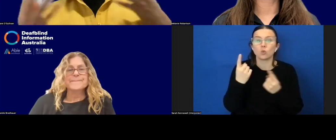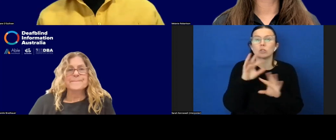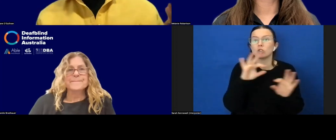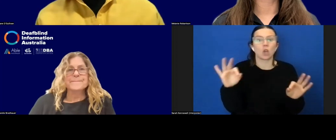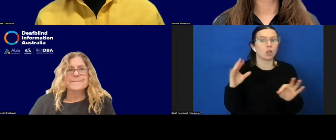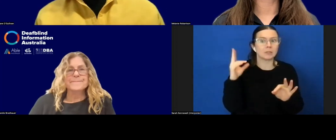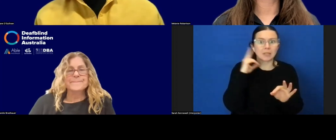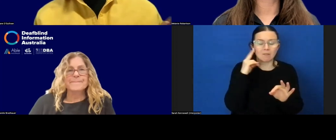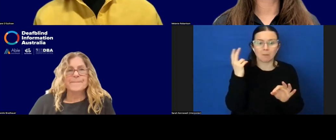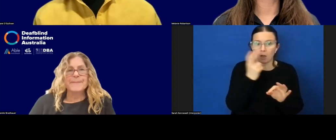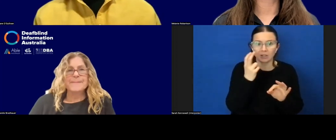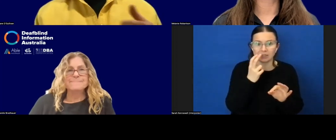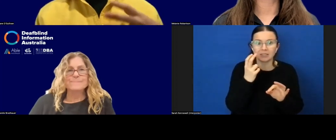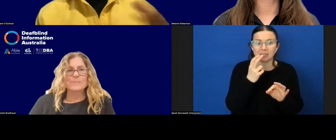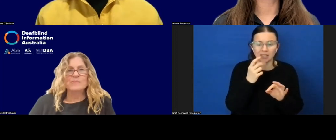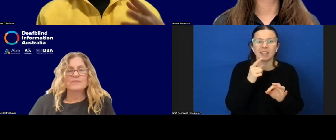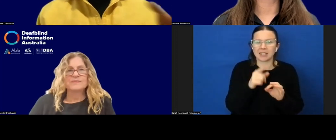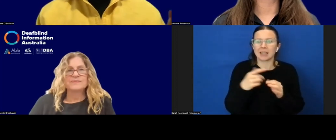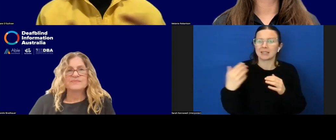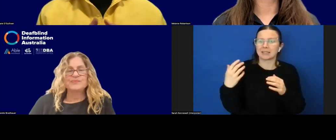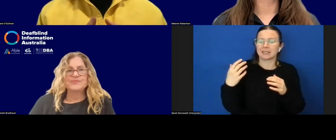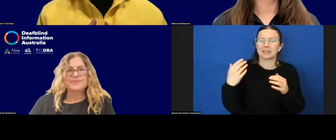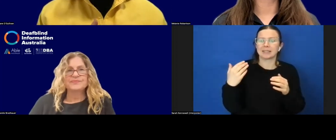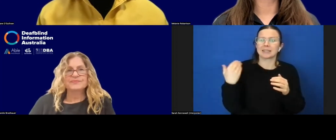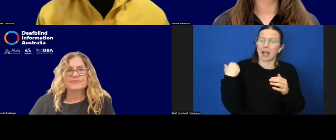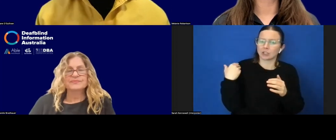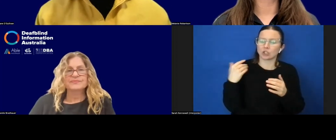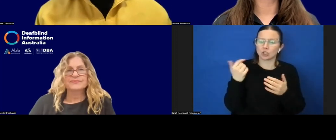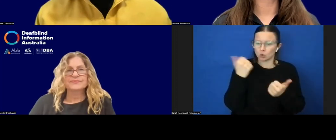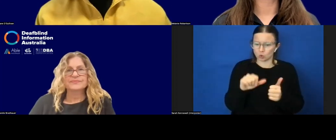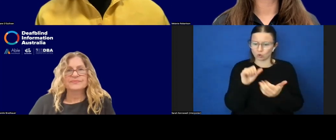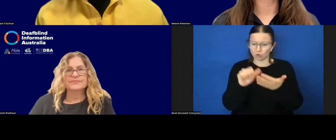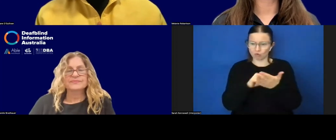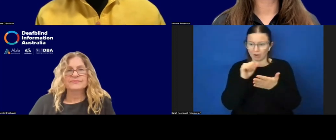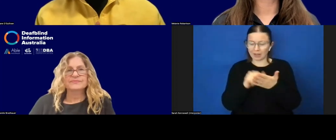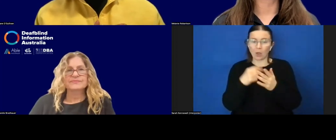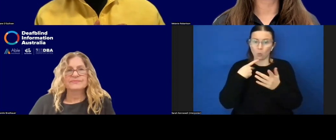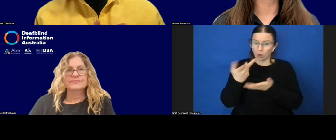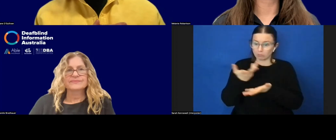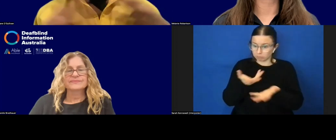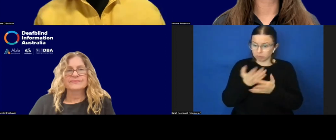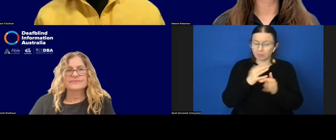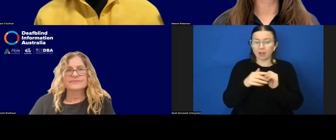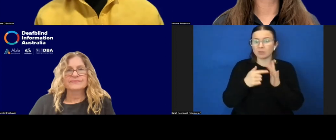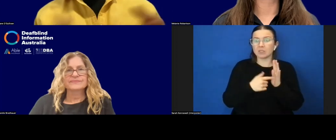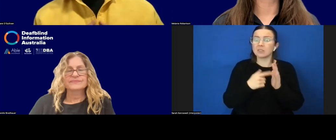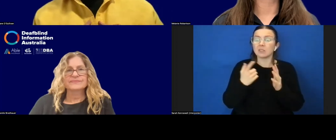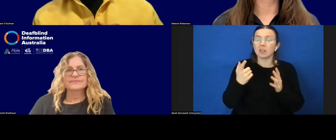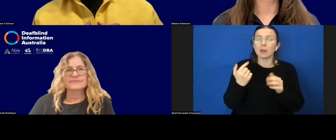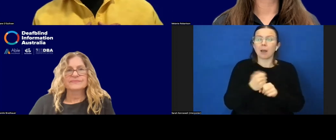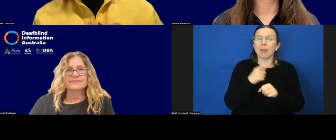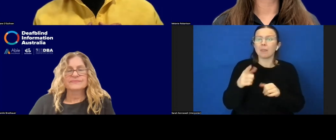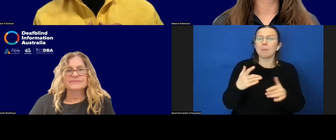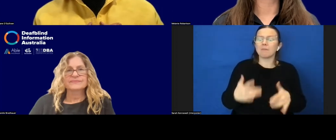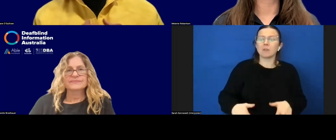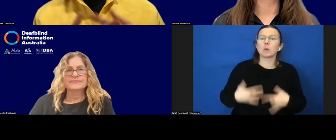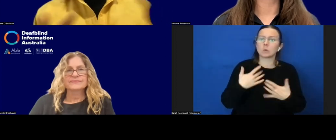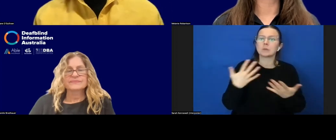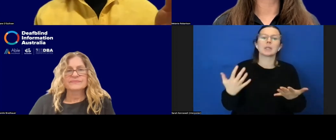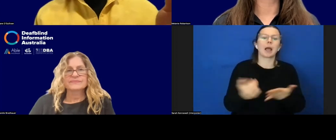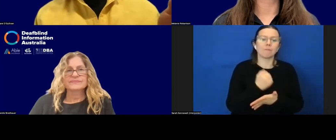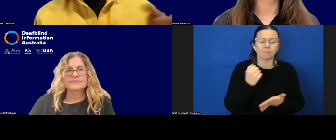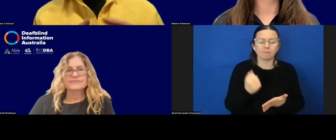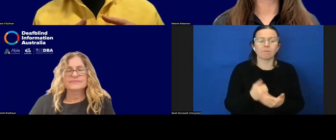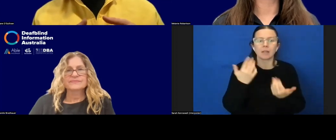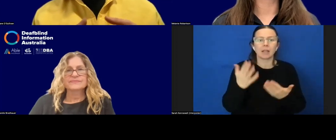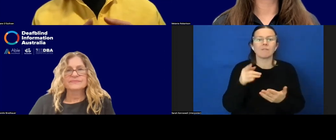blind, touch can be a useful thing used correctly and negotiated in in ways that feel safe and and give that